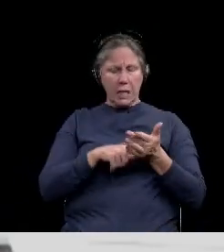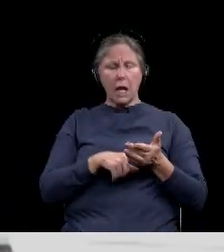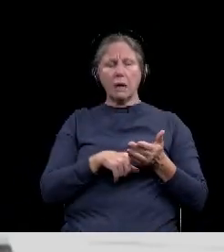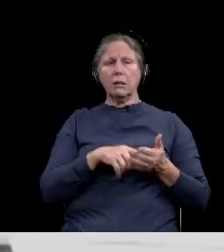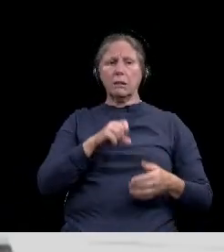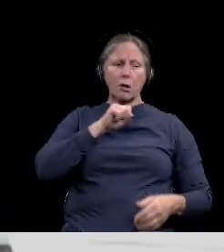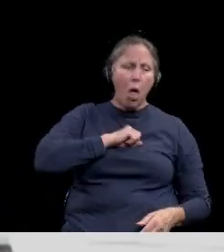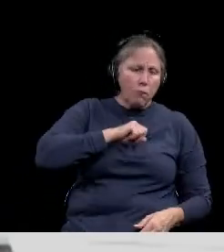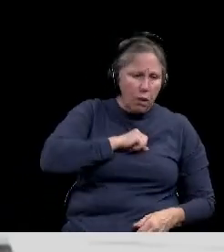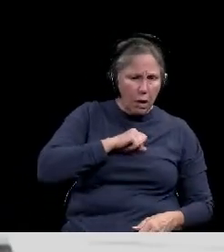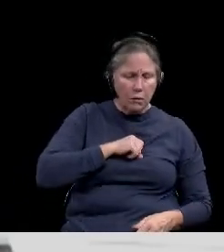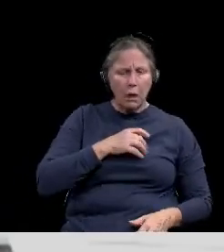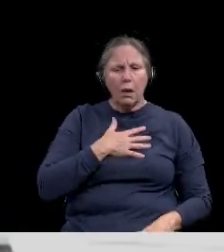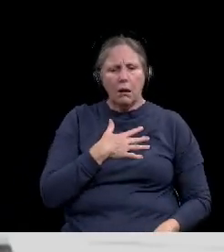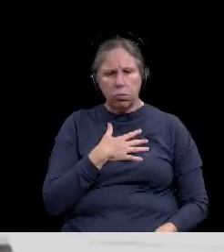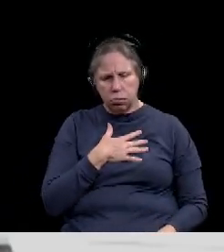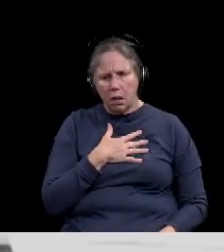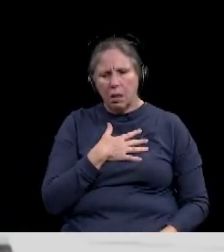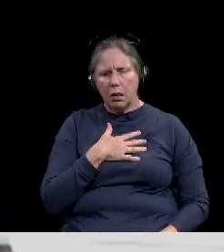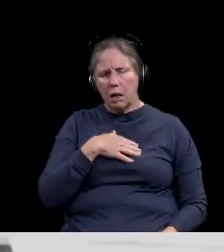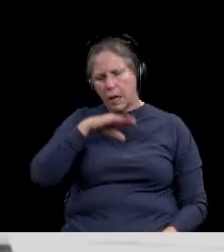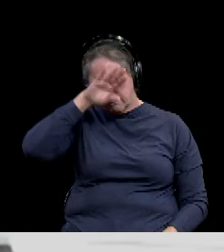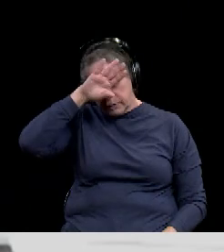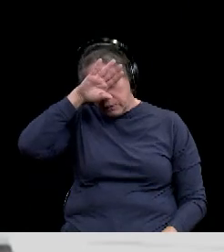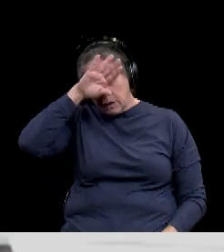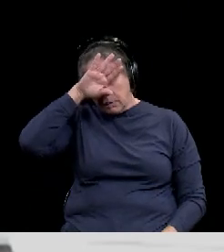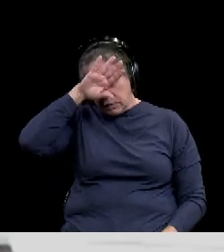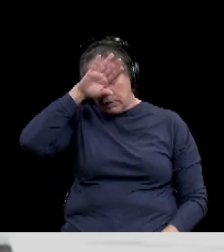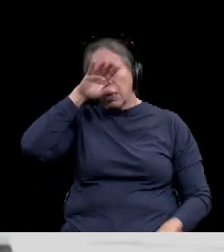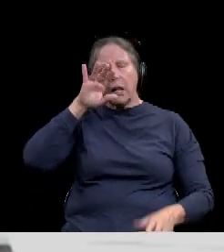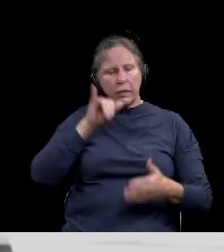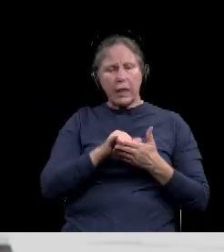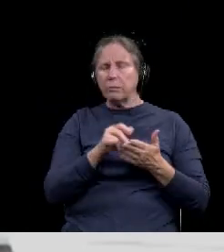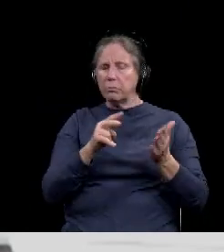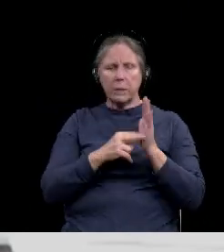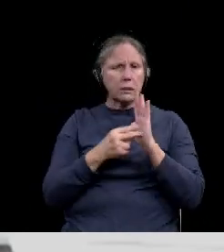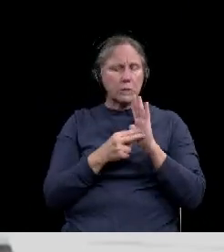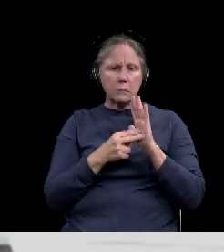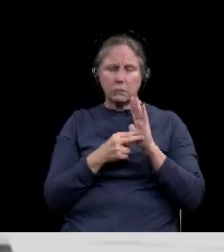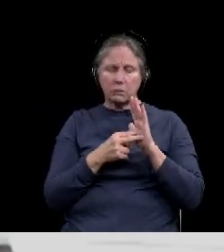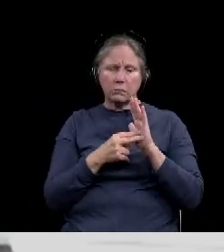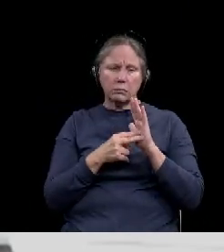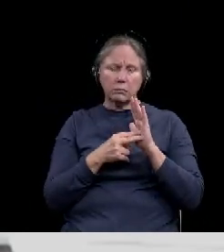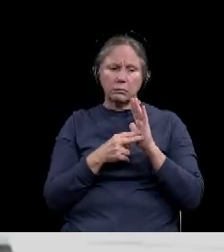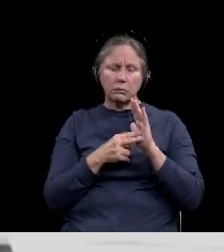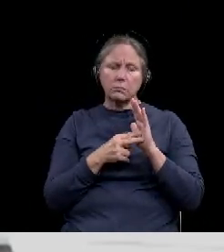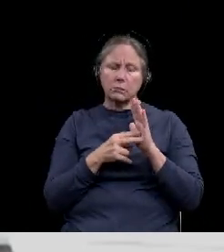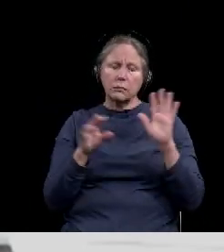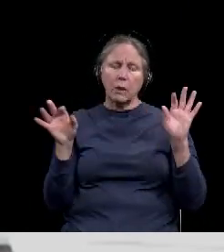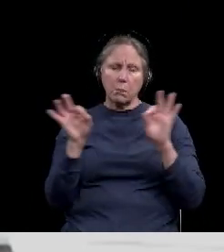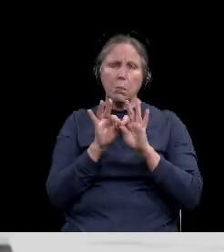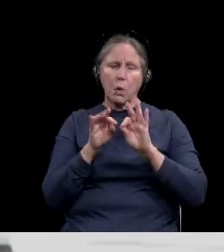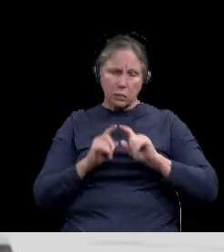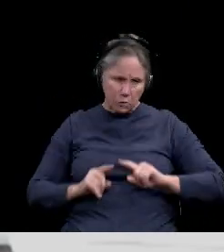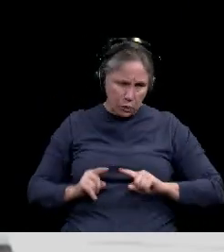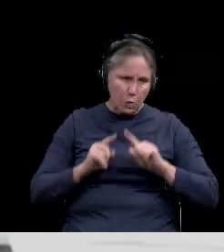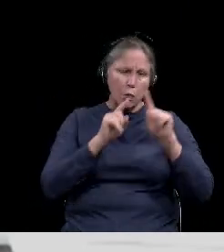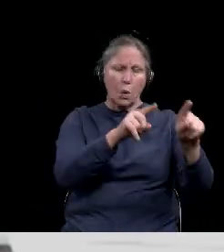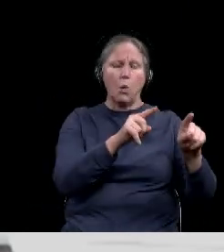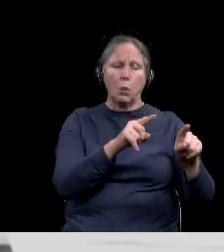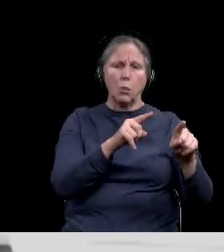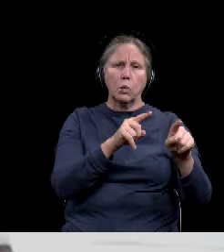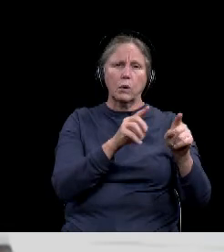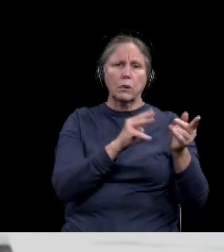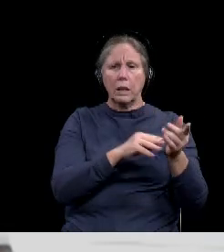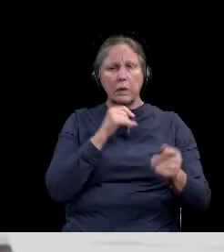cough, um, a shortness of breath, a fever. Um, it's going to be, um, it's going to be very important this flu season, uh, that